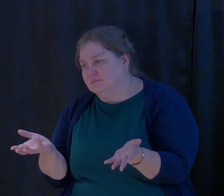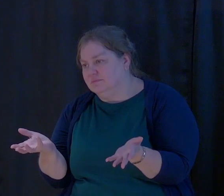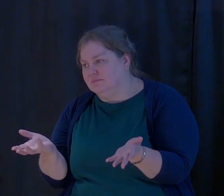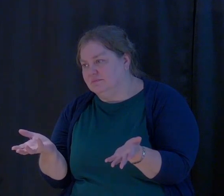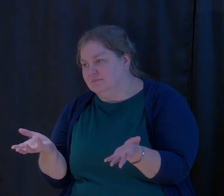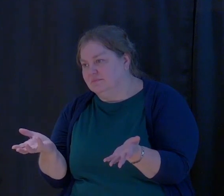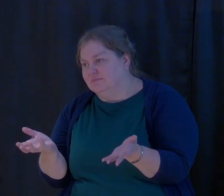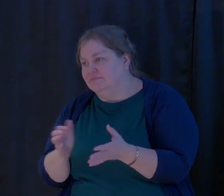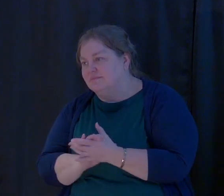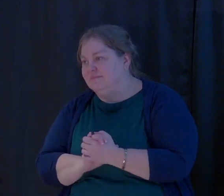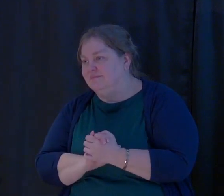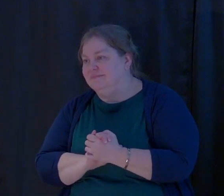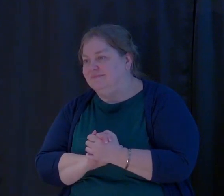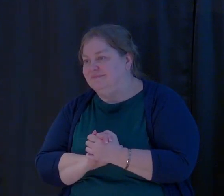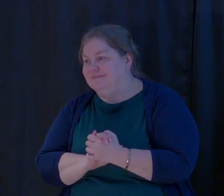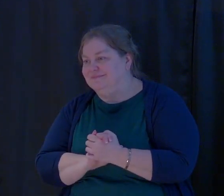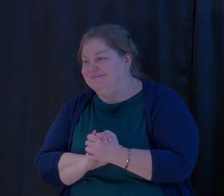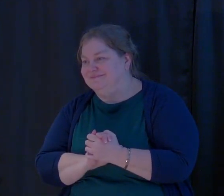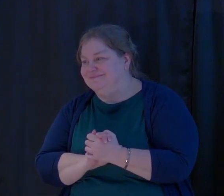You have the right wrong.